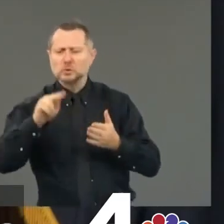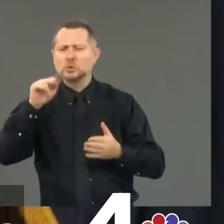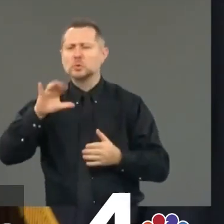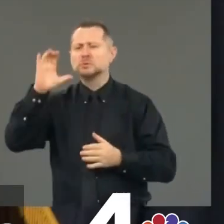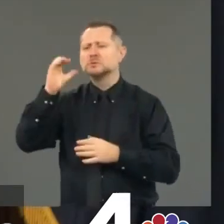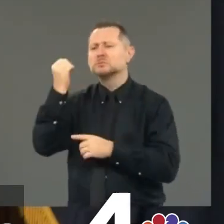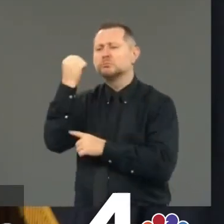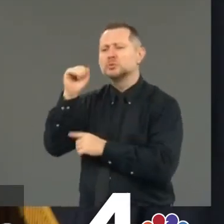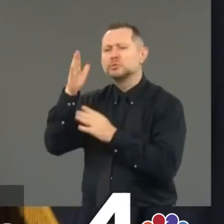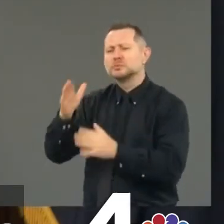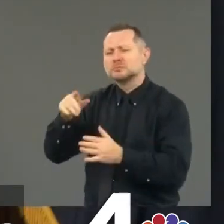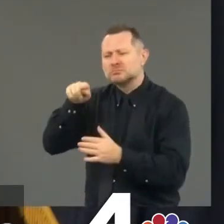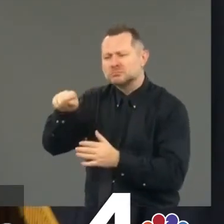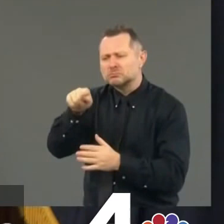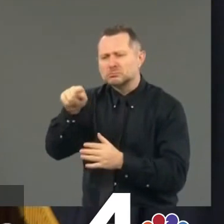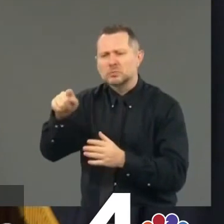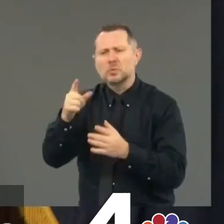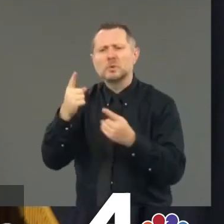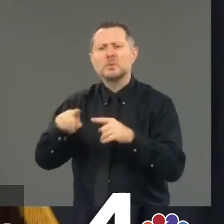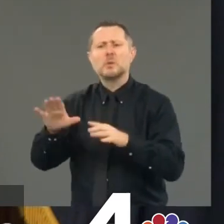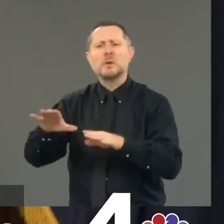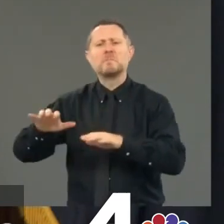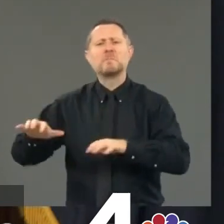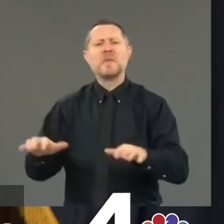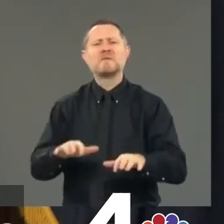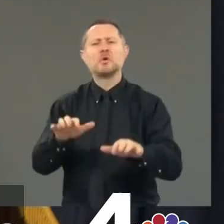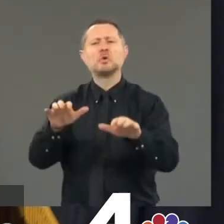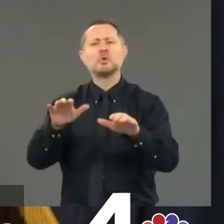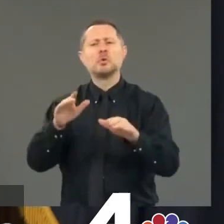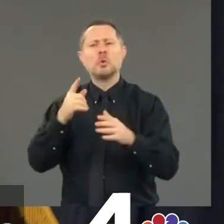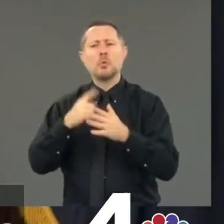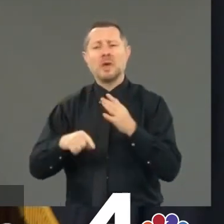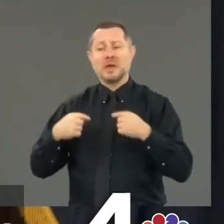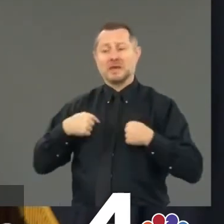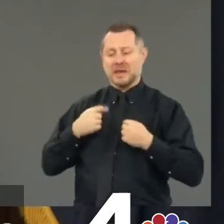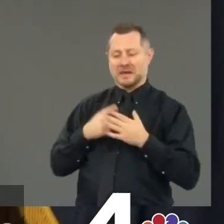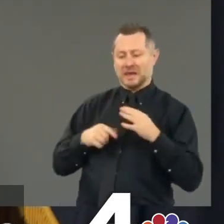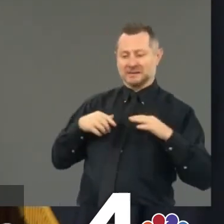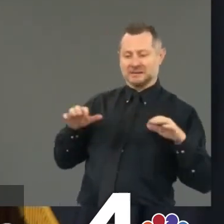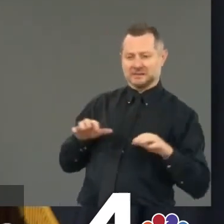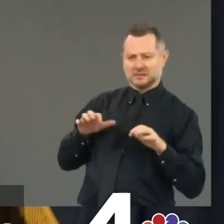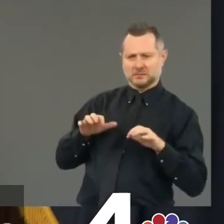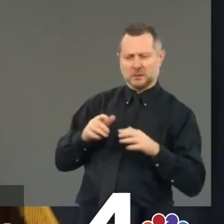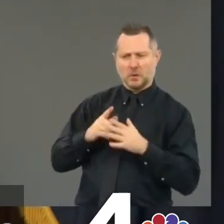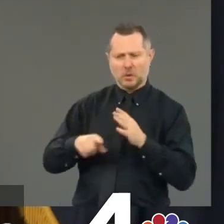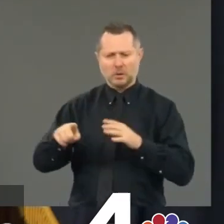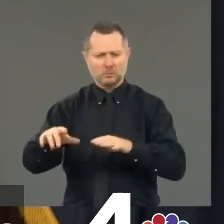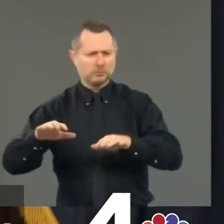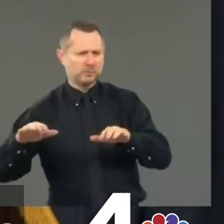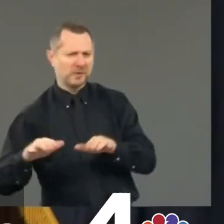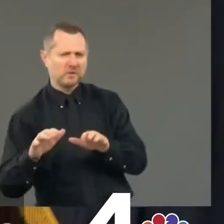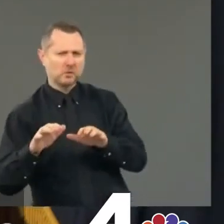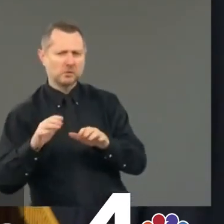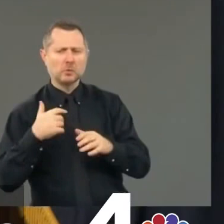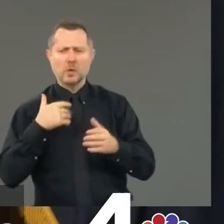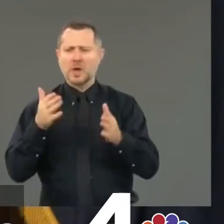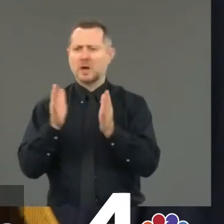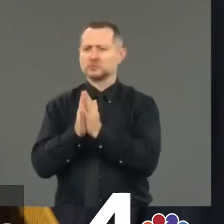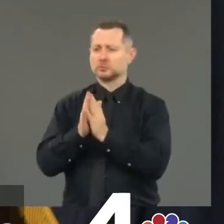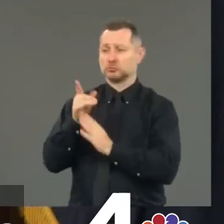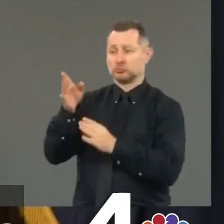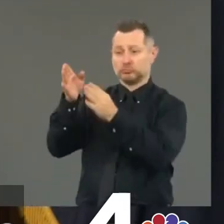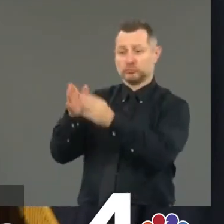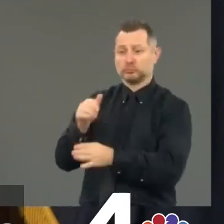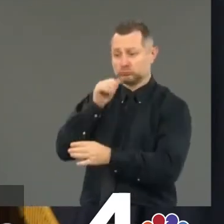the actions and procedures that were used. I'm going to ask her to include in that